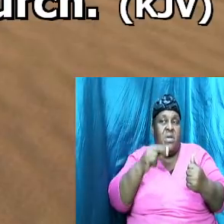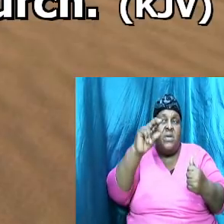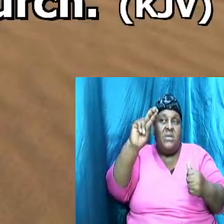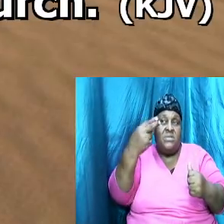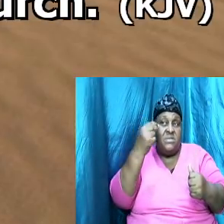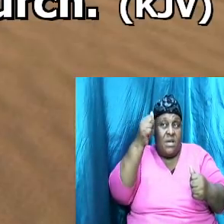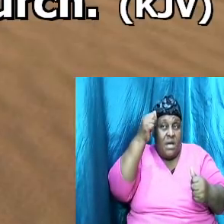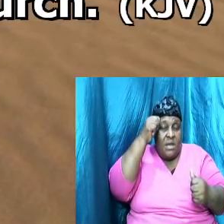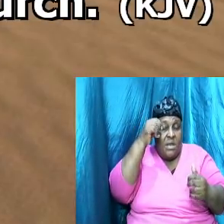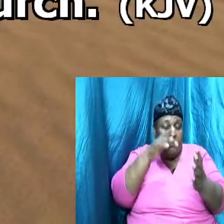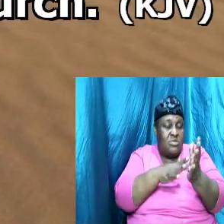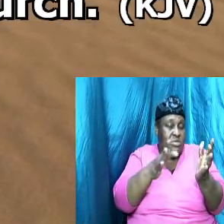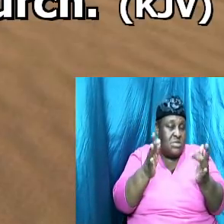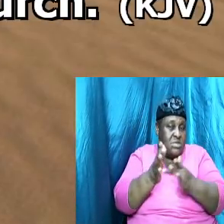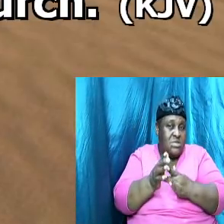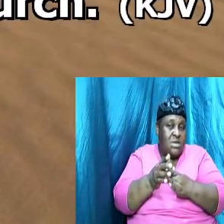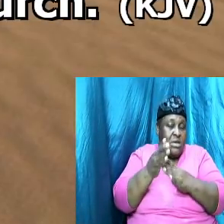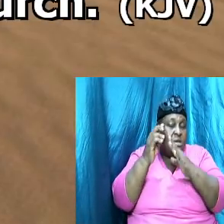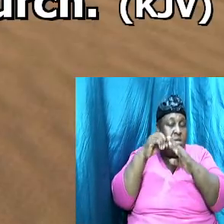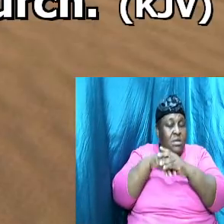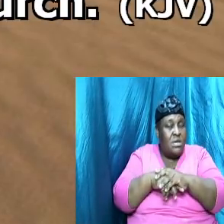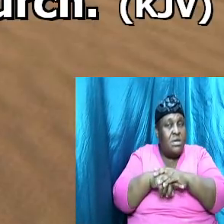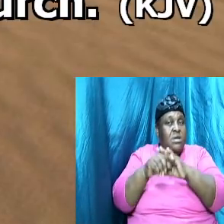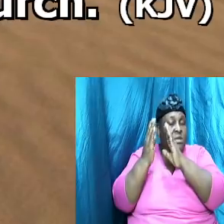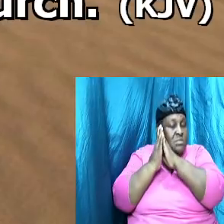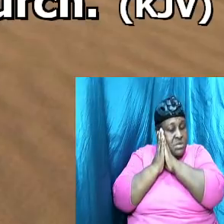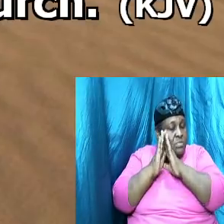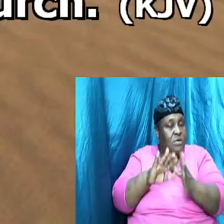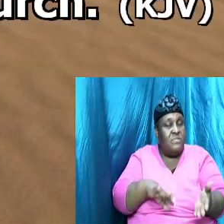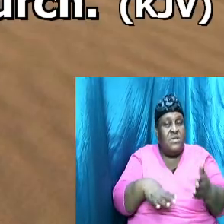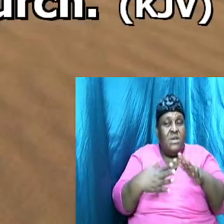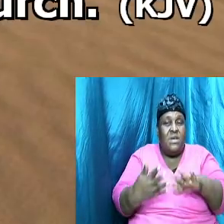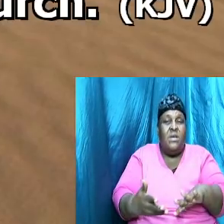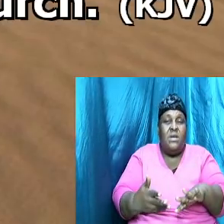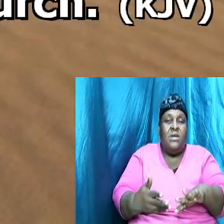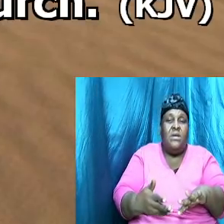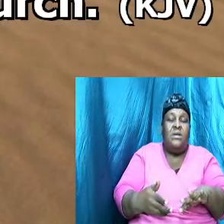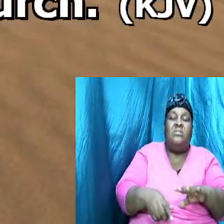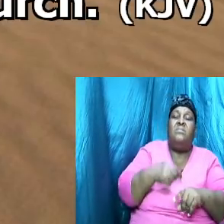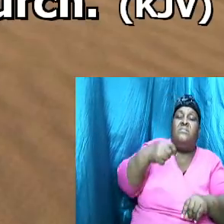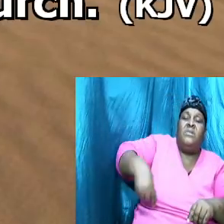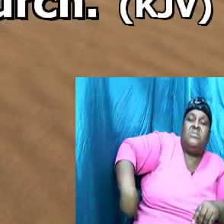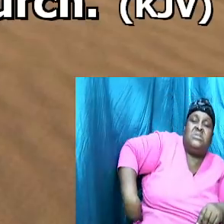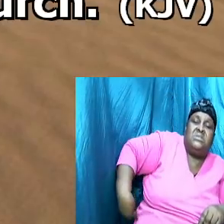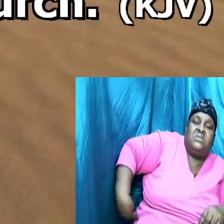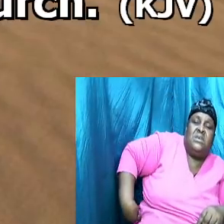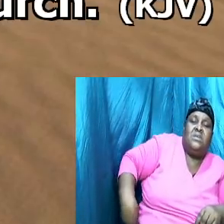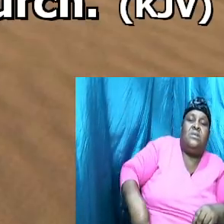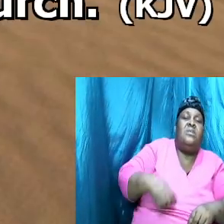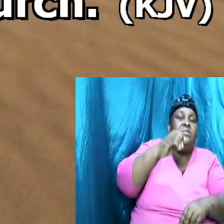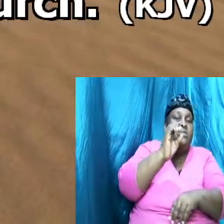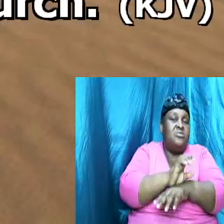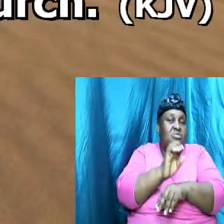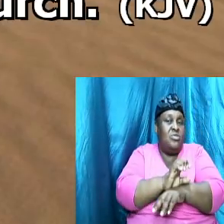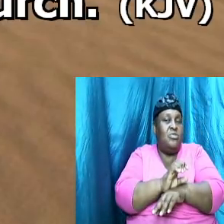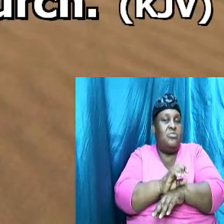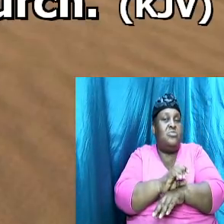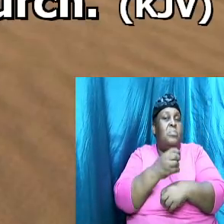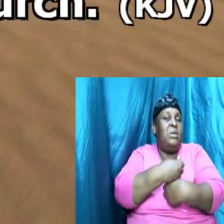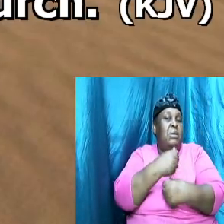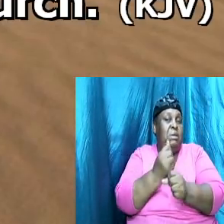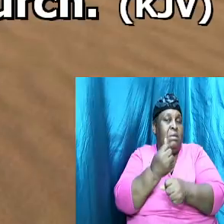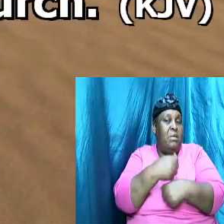Adam Jesus a deep sleep of death something from his side the church formed